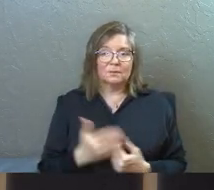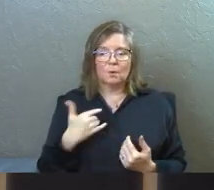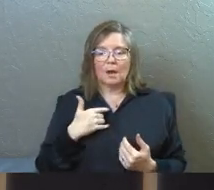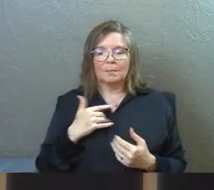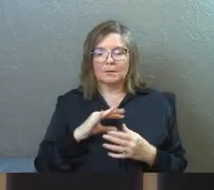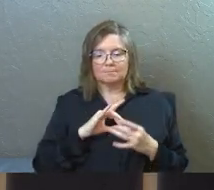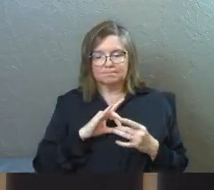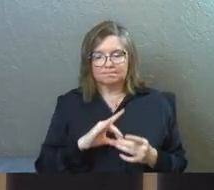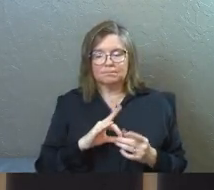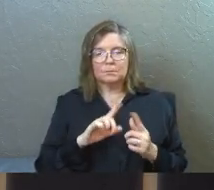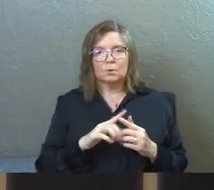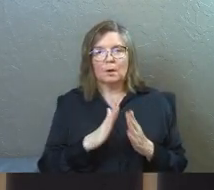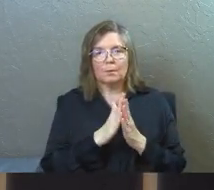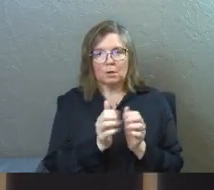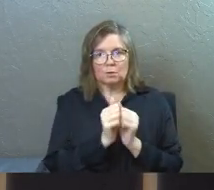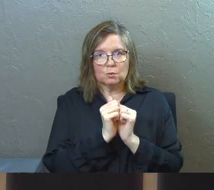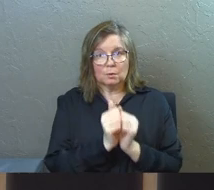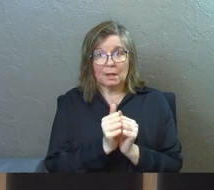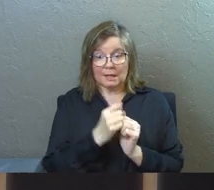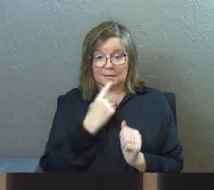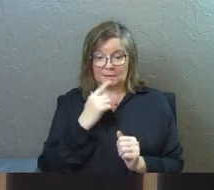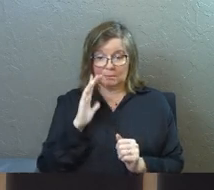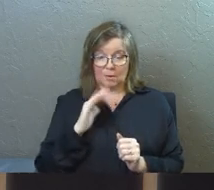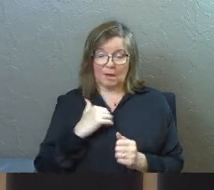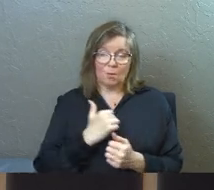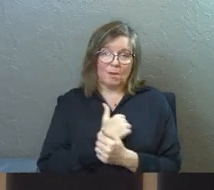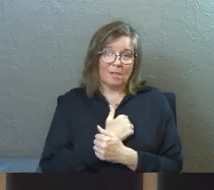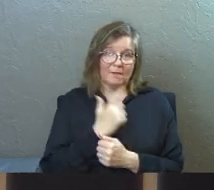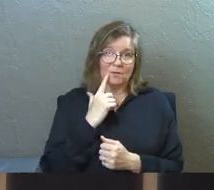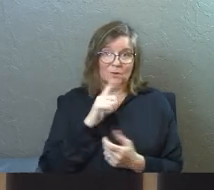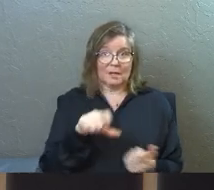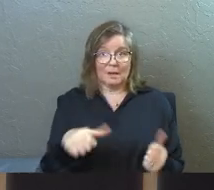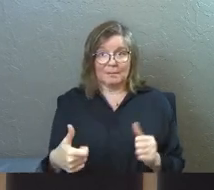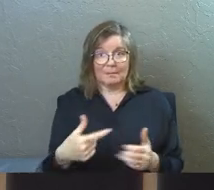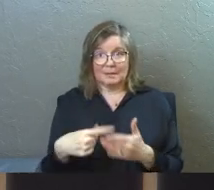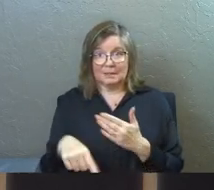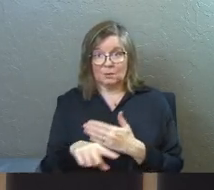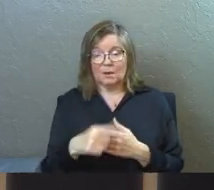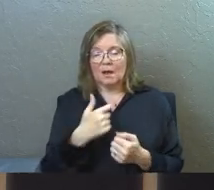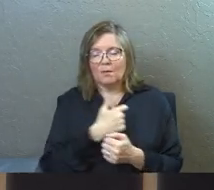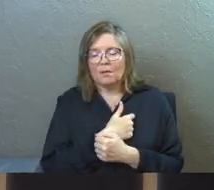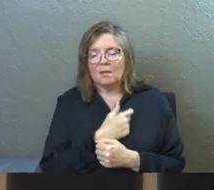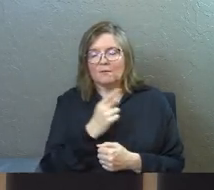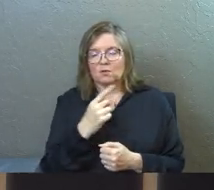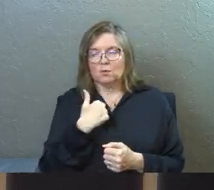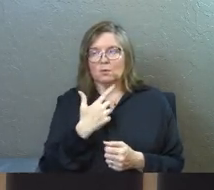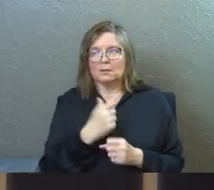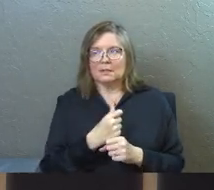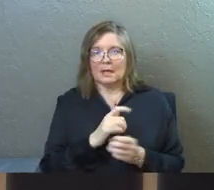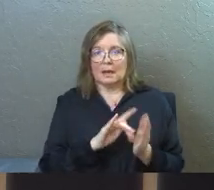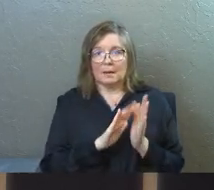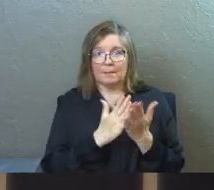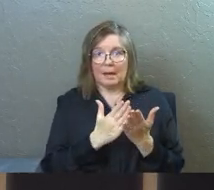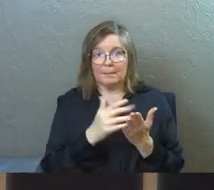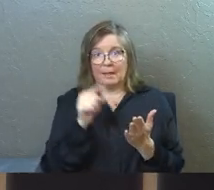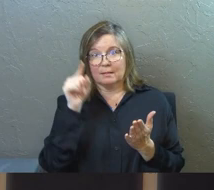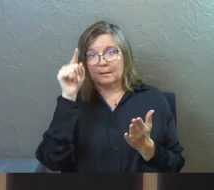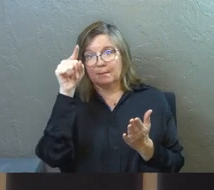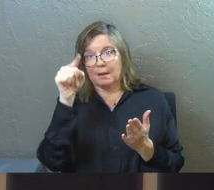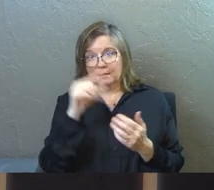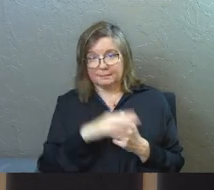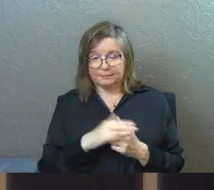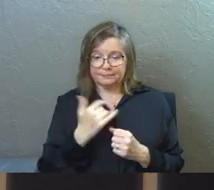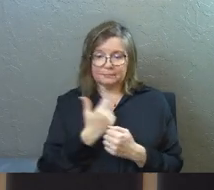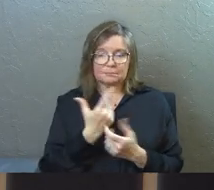So I'm going to walk us through a prayer together, and like I said earlier, I would love for you to get baptized next week. I would love for you to get a Bible at the back.